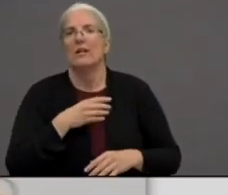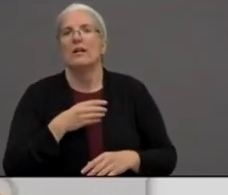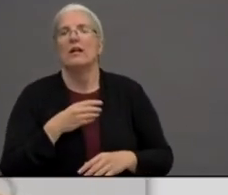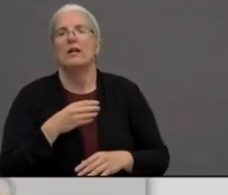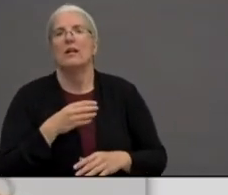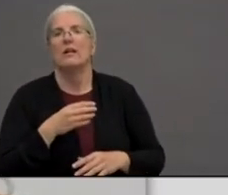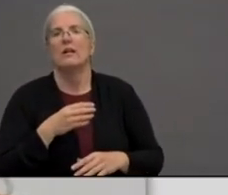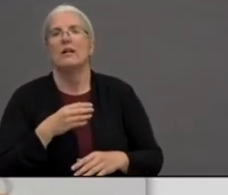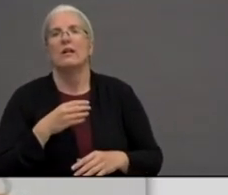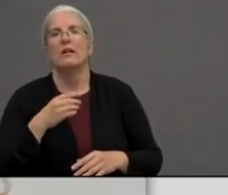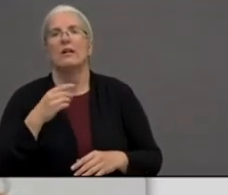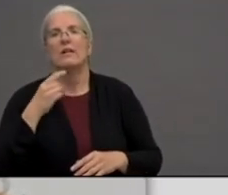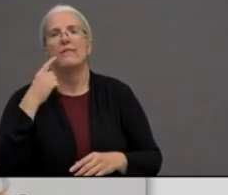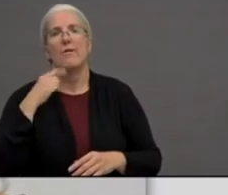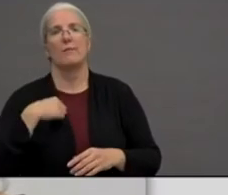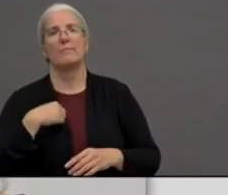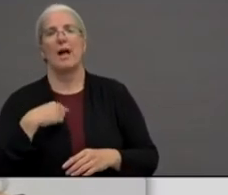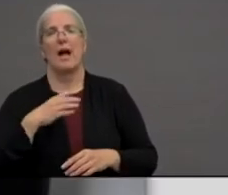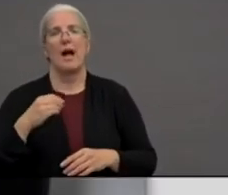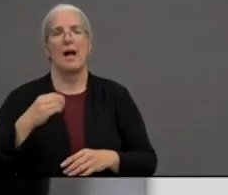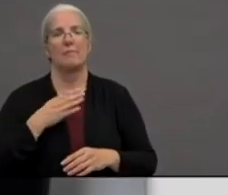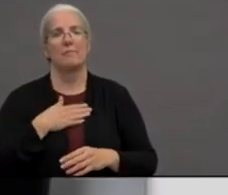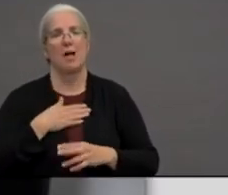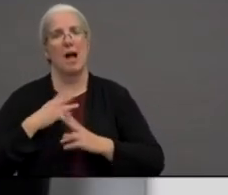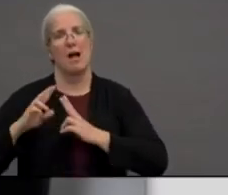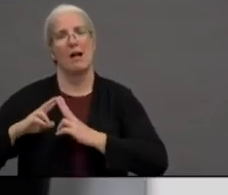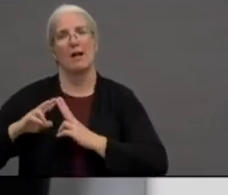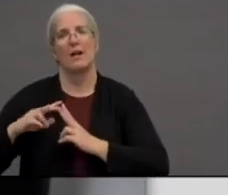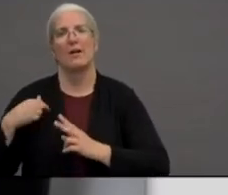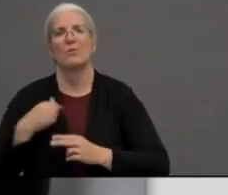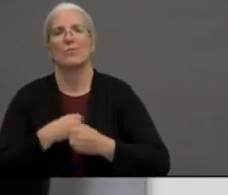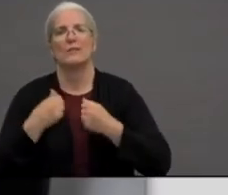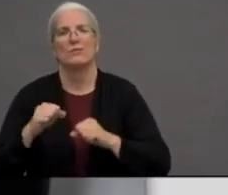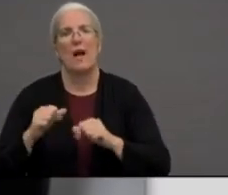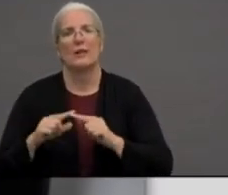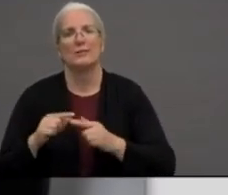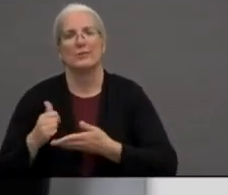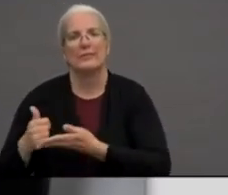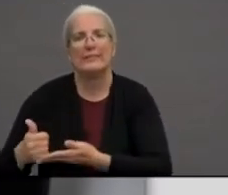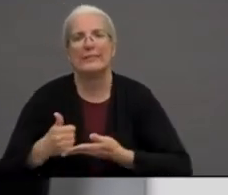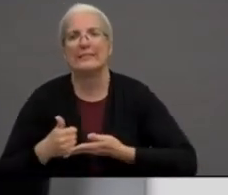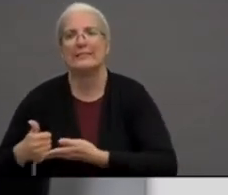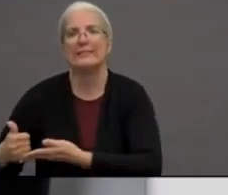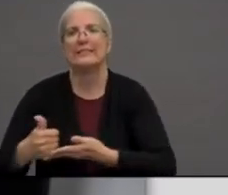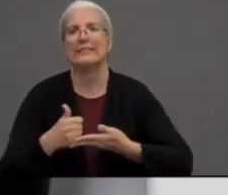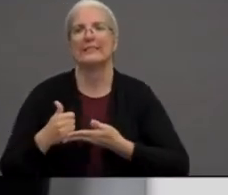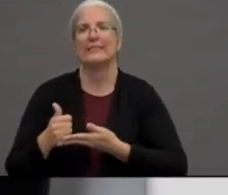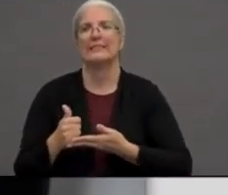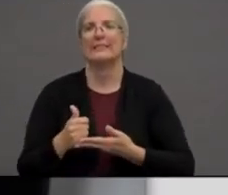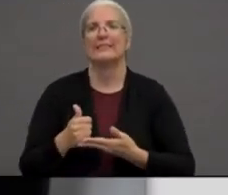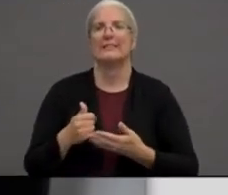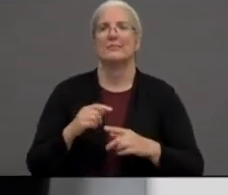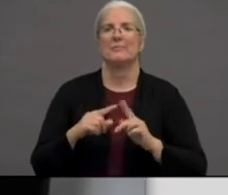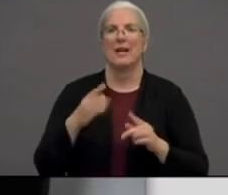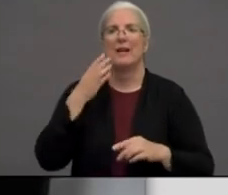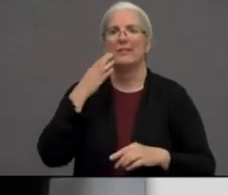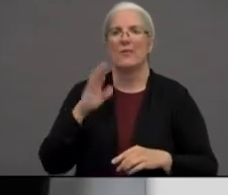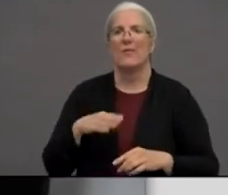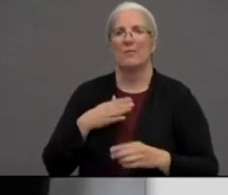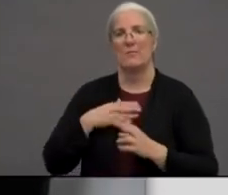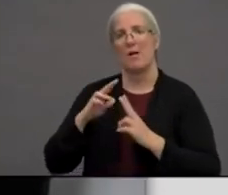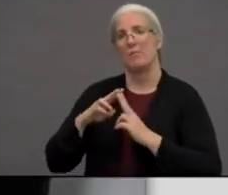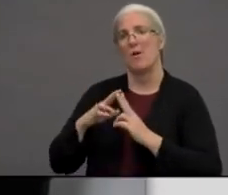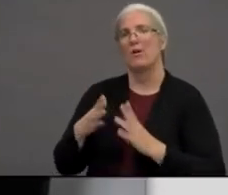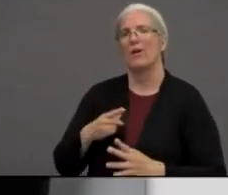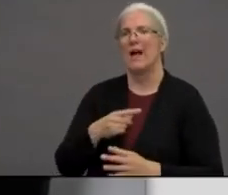you know, in terms of parenting and teaching, but she also has an incredibly, demanding schedule. And so